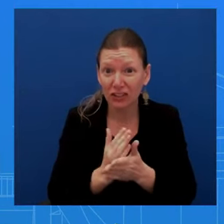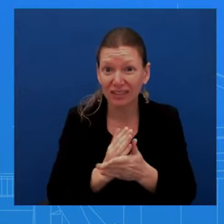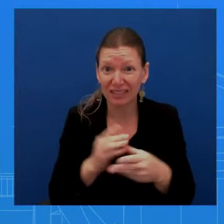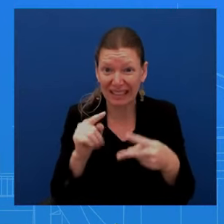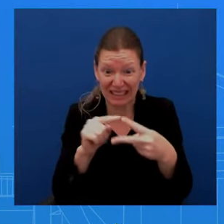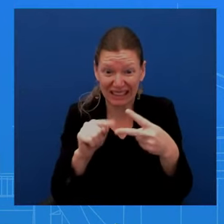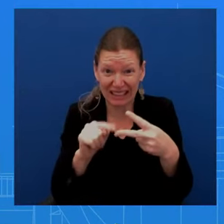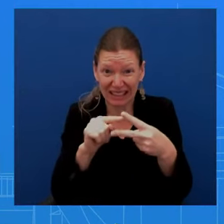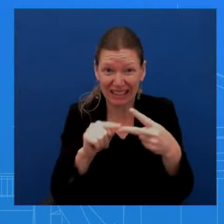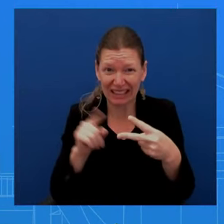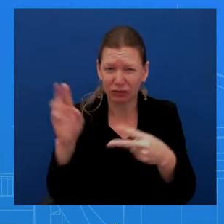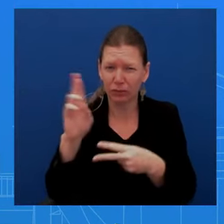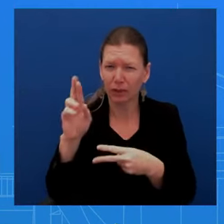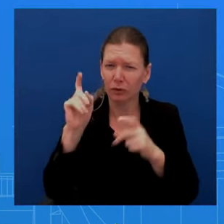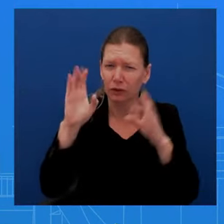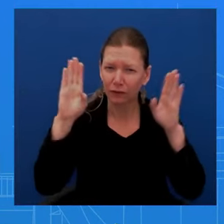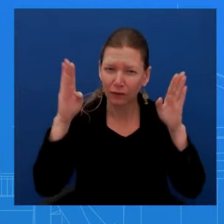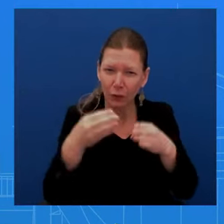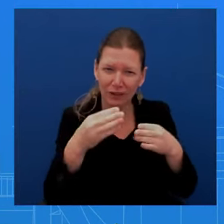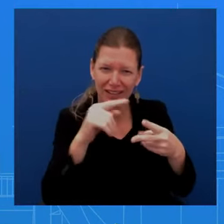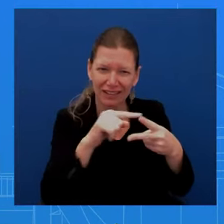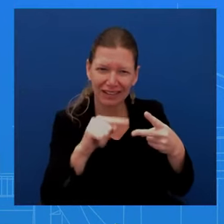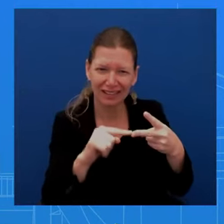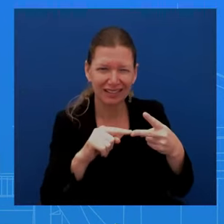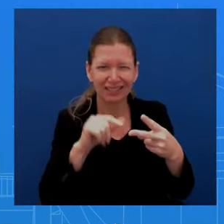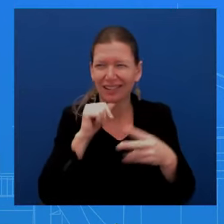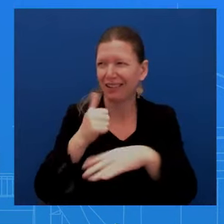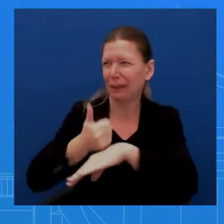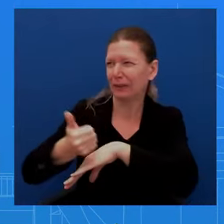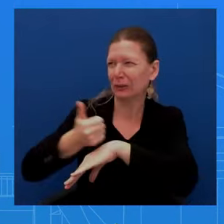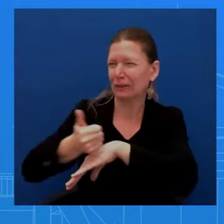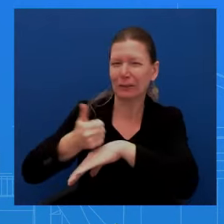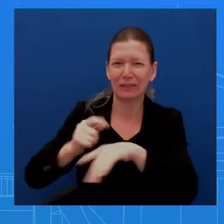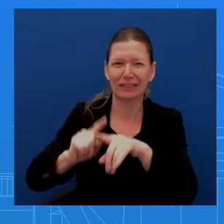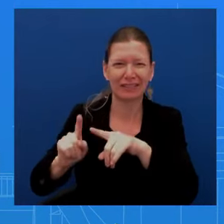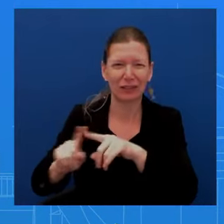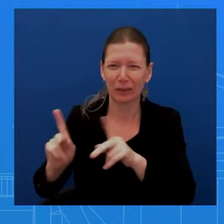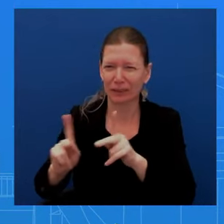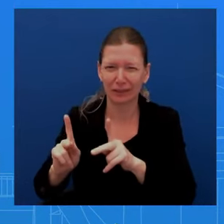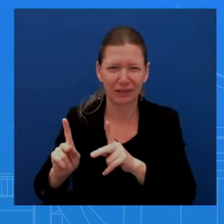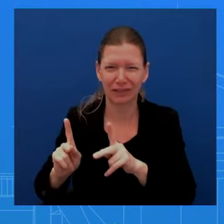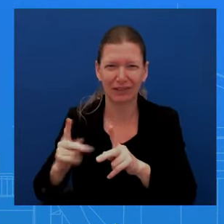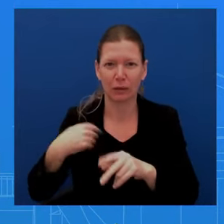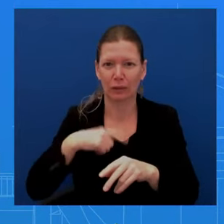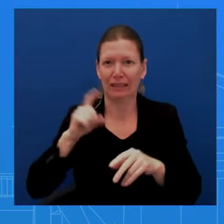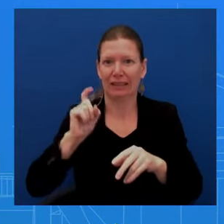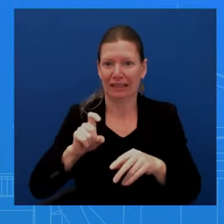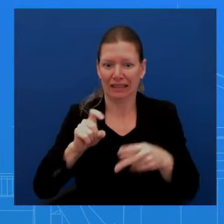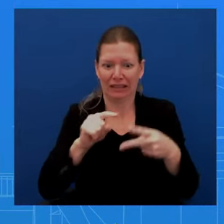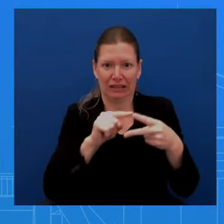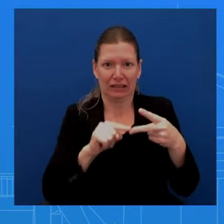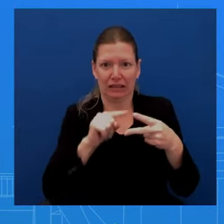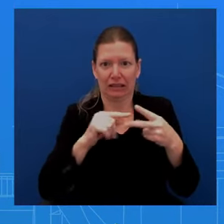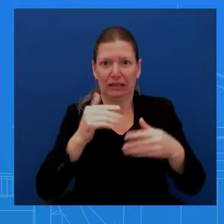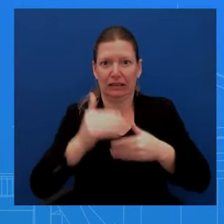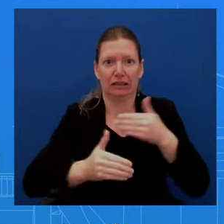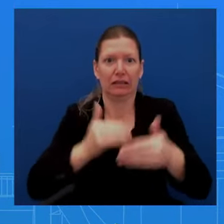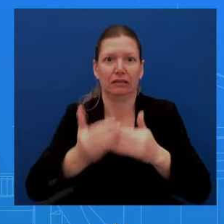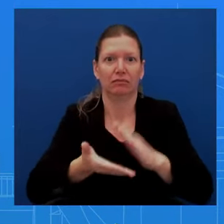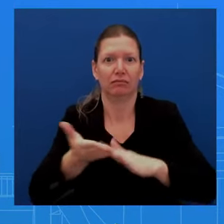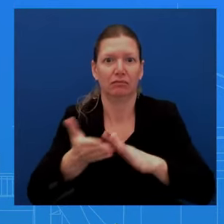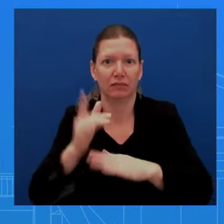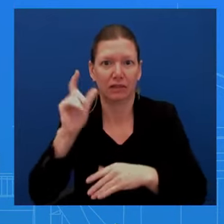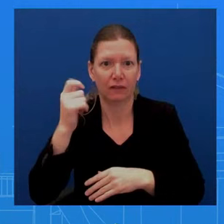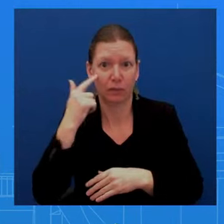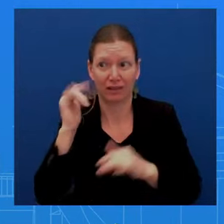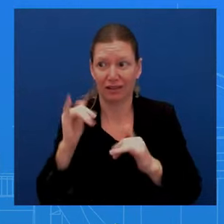going, the government open. That's what we want to talk about. That's what the Americans want to see. They want to see a continuation of bipartisan, uh, movement